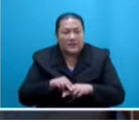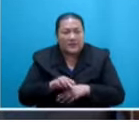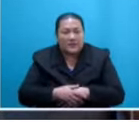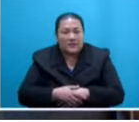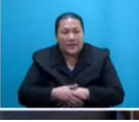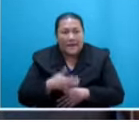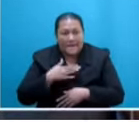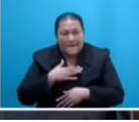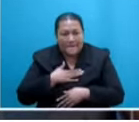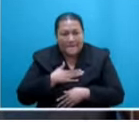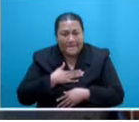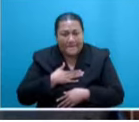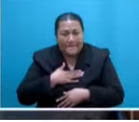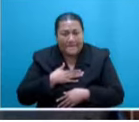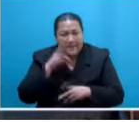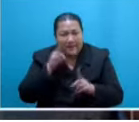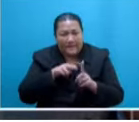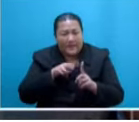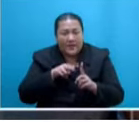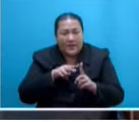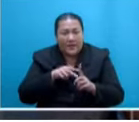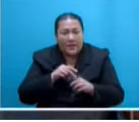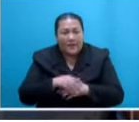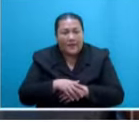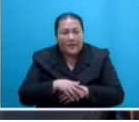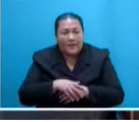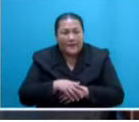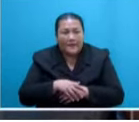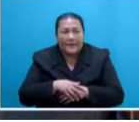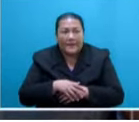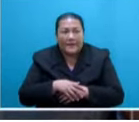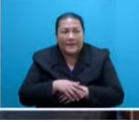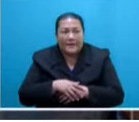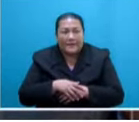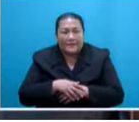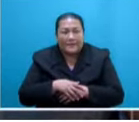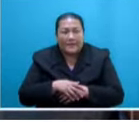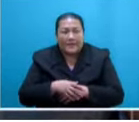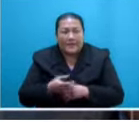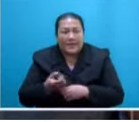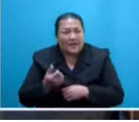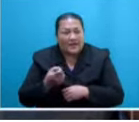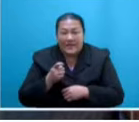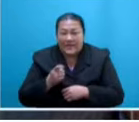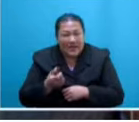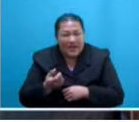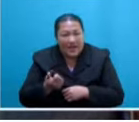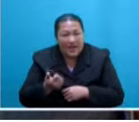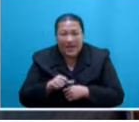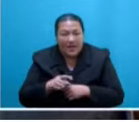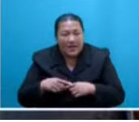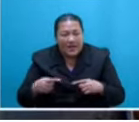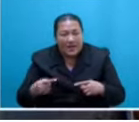Excellency's address from the throne of His Excellency, if it was anything than a reassurance of this Government wants